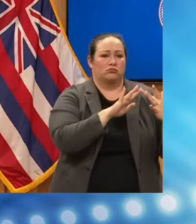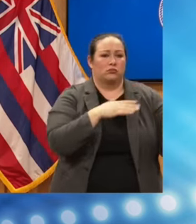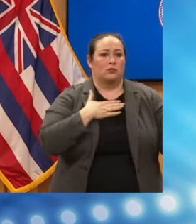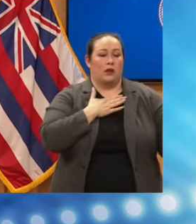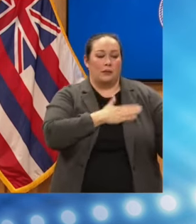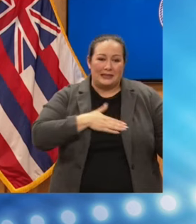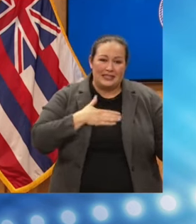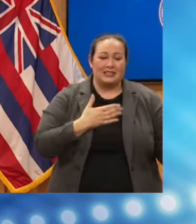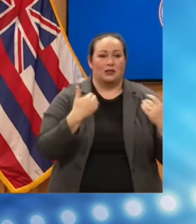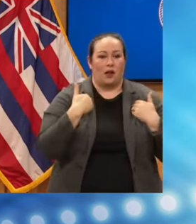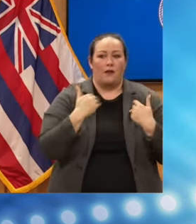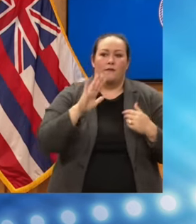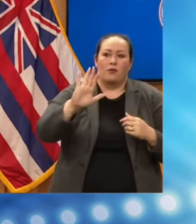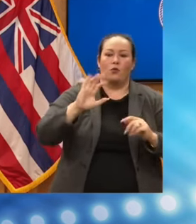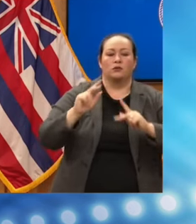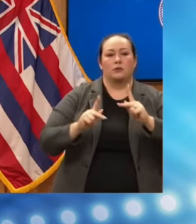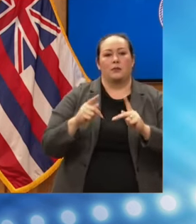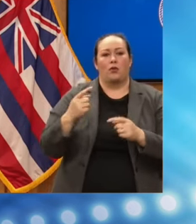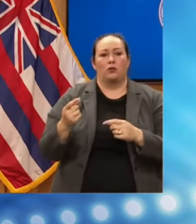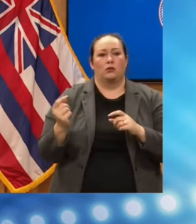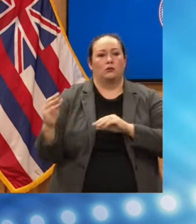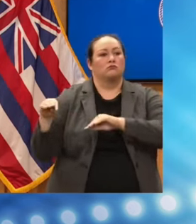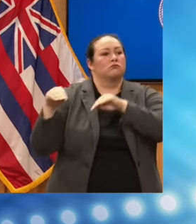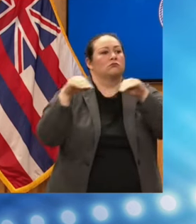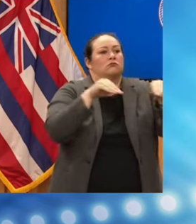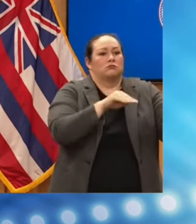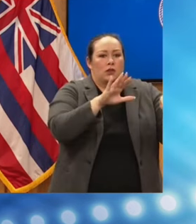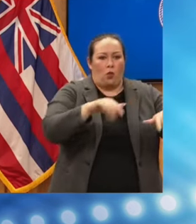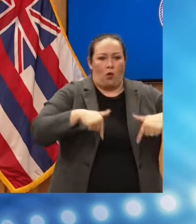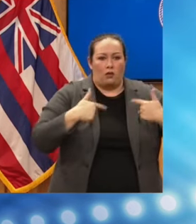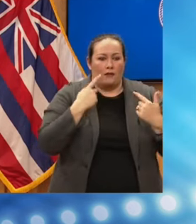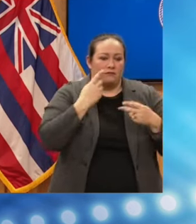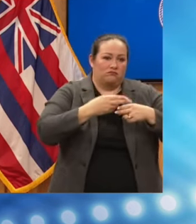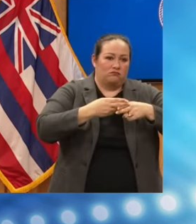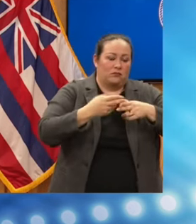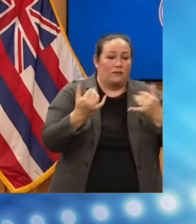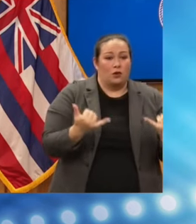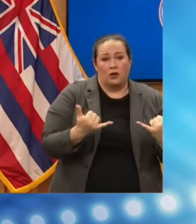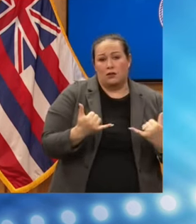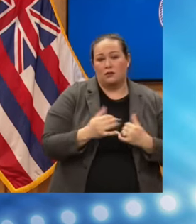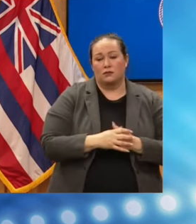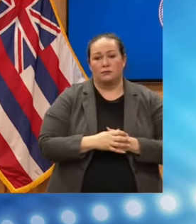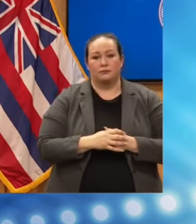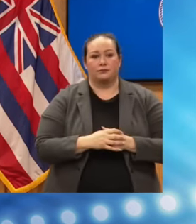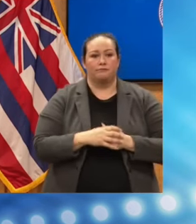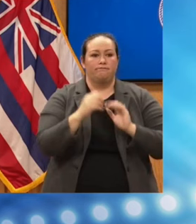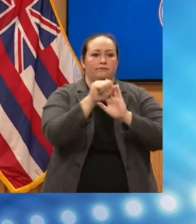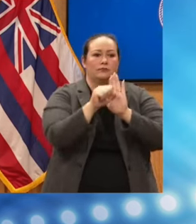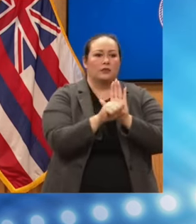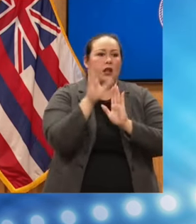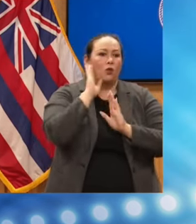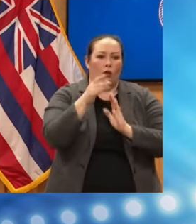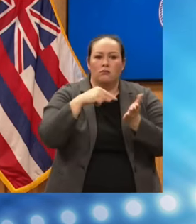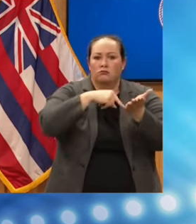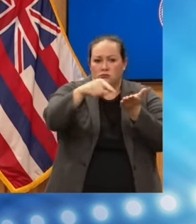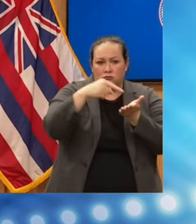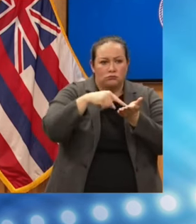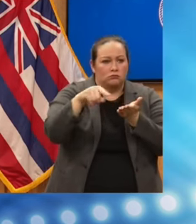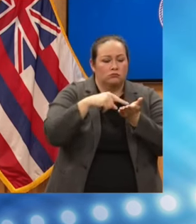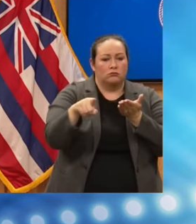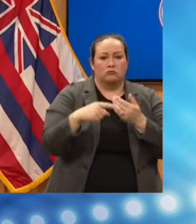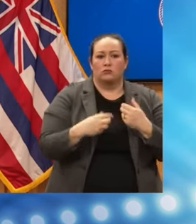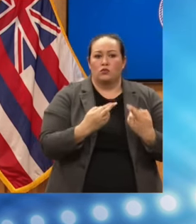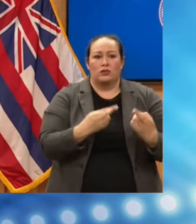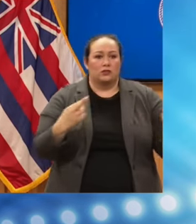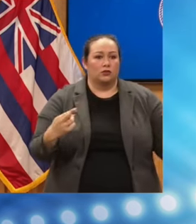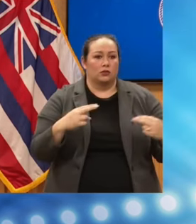consider bringing those people into your lives, especially if you have a space that you can otherwise rent. The state will find resources because the federal government will